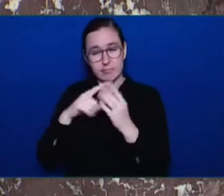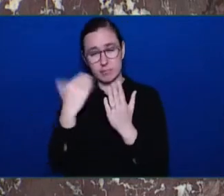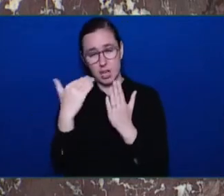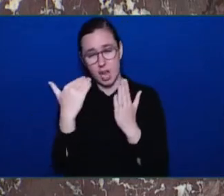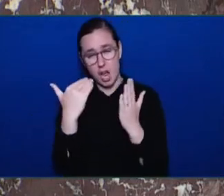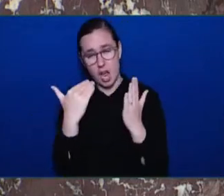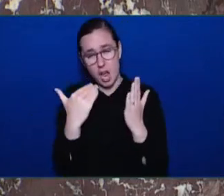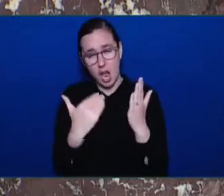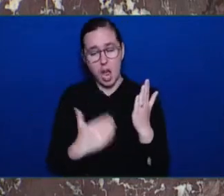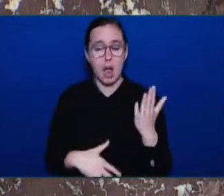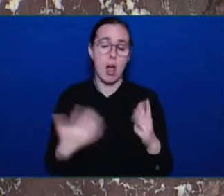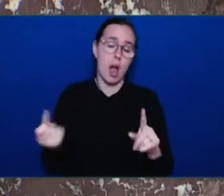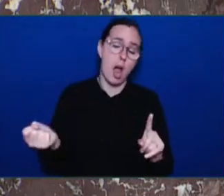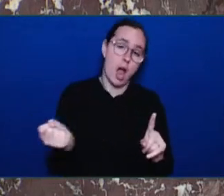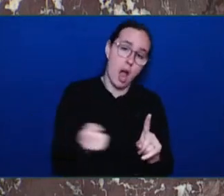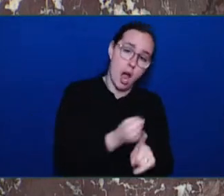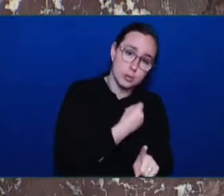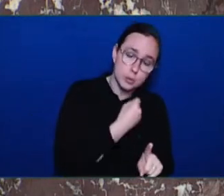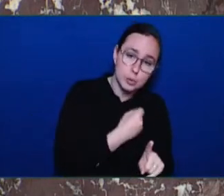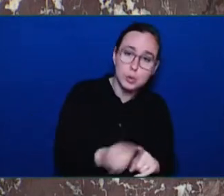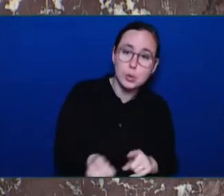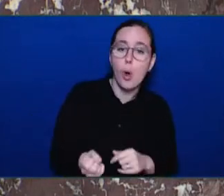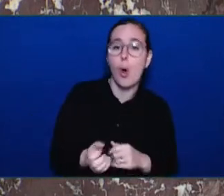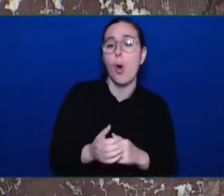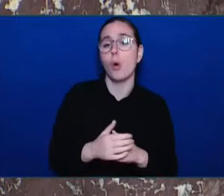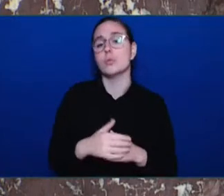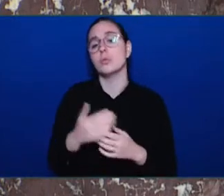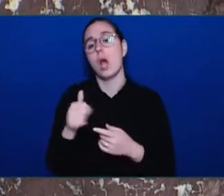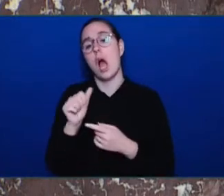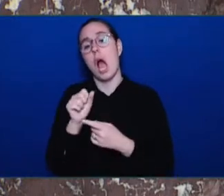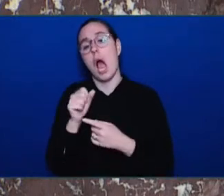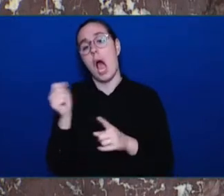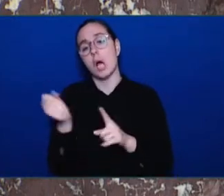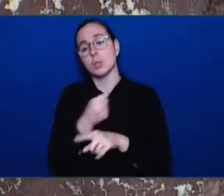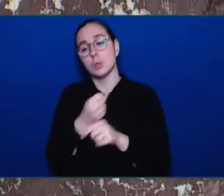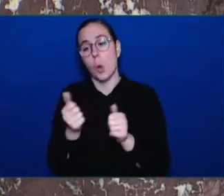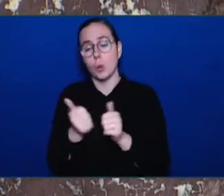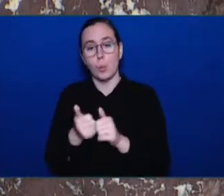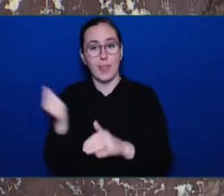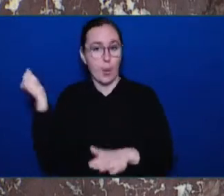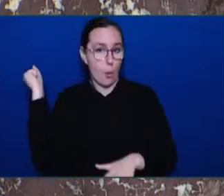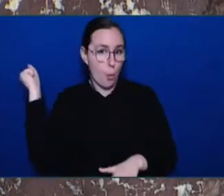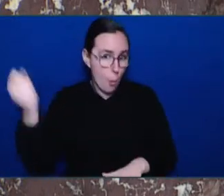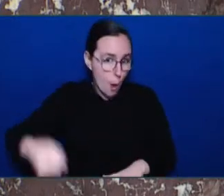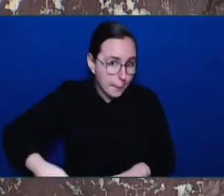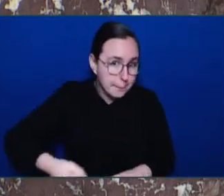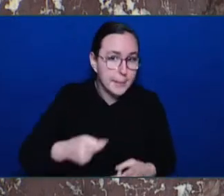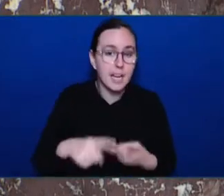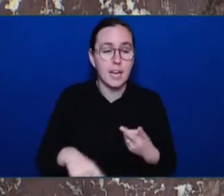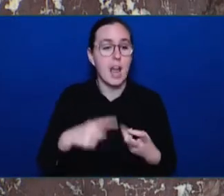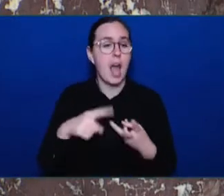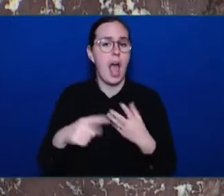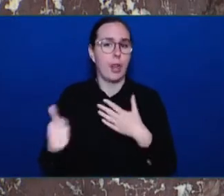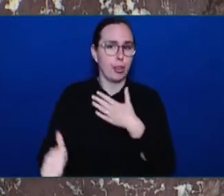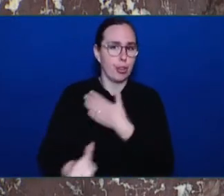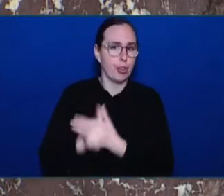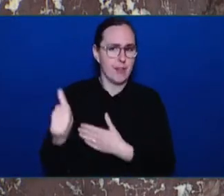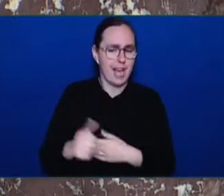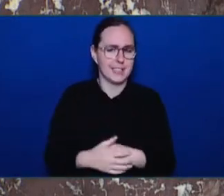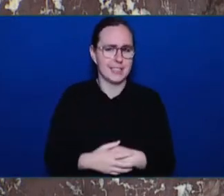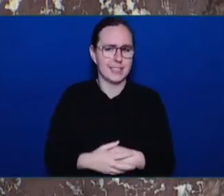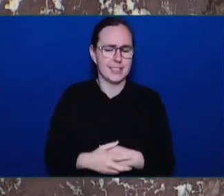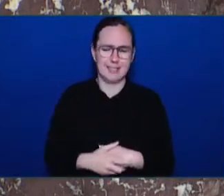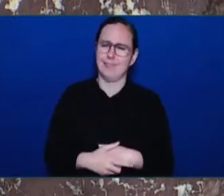So when will this Attorney General get serious, please, and put the public's right to safety over a prolific